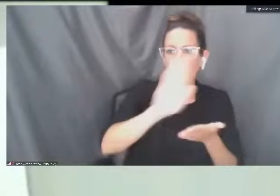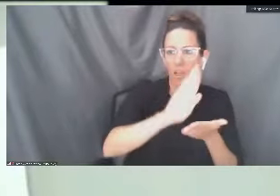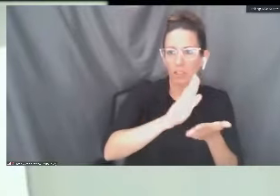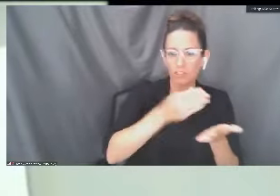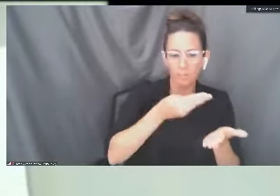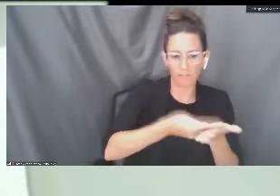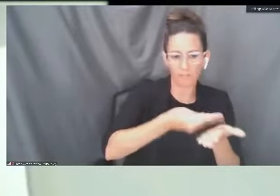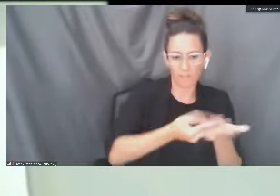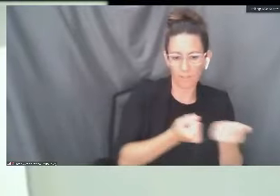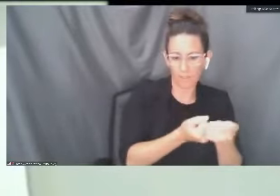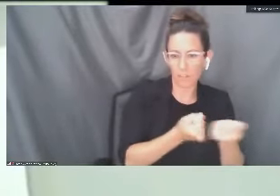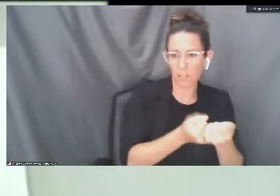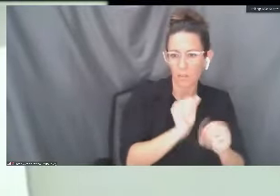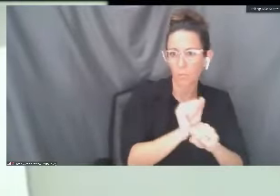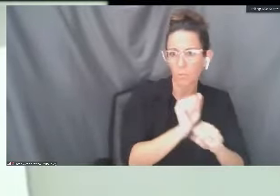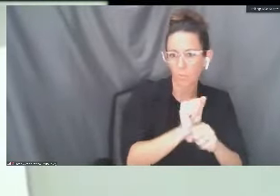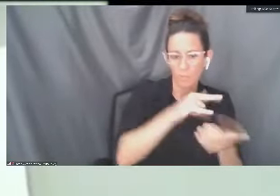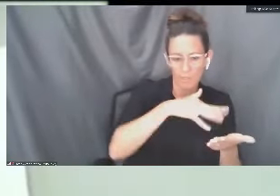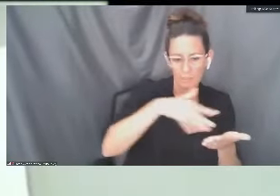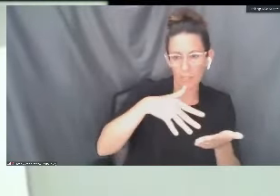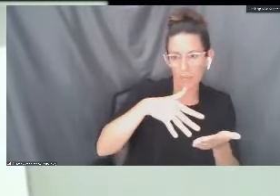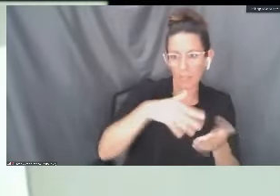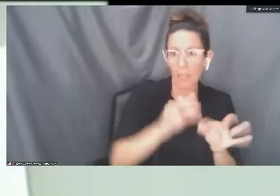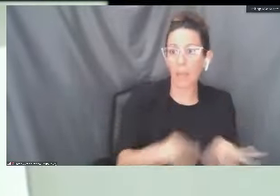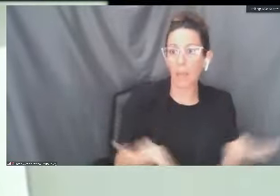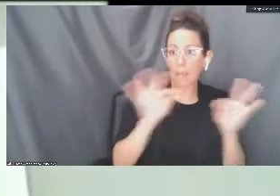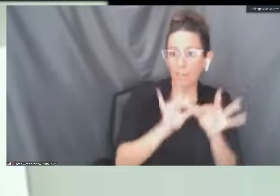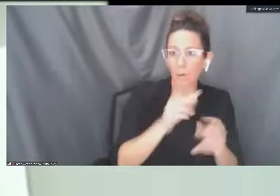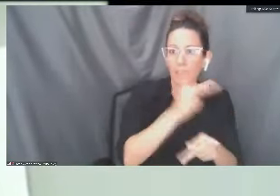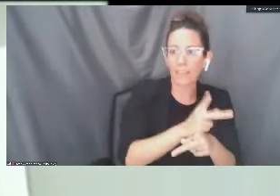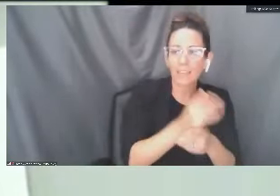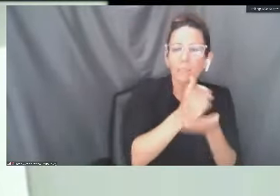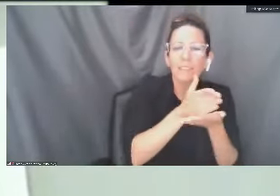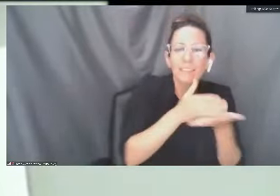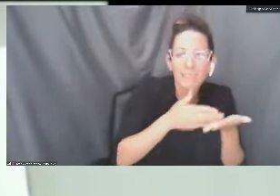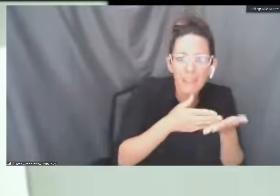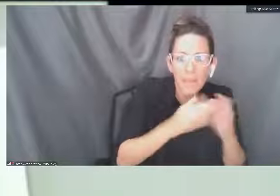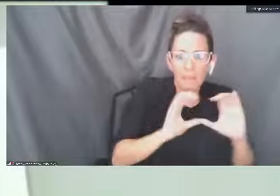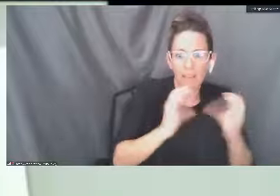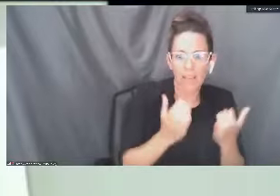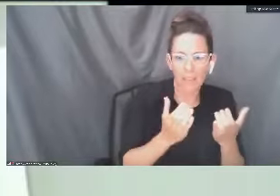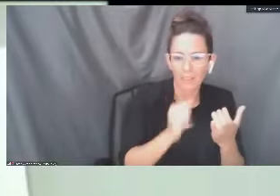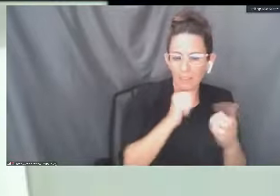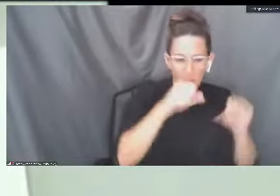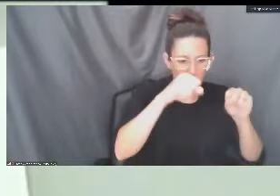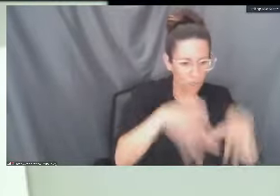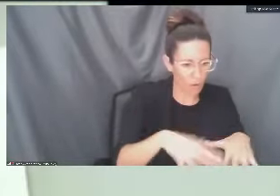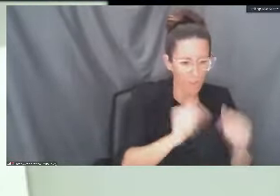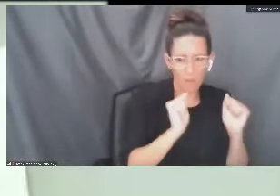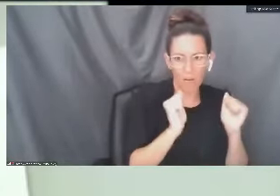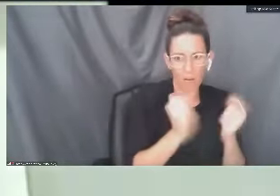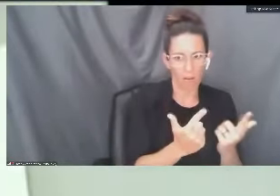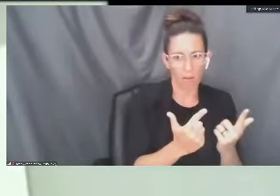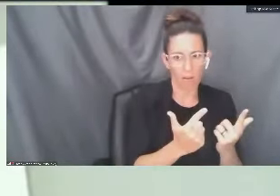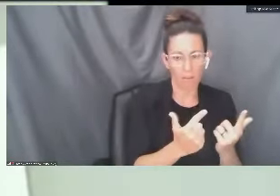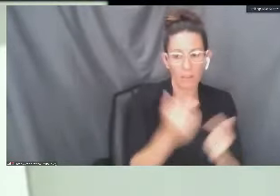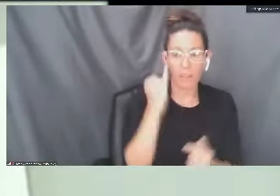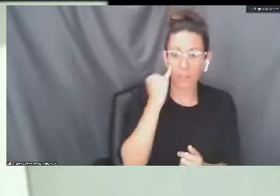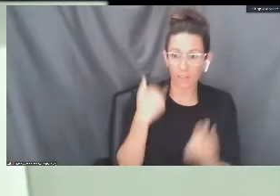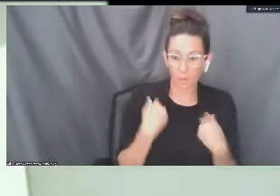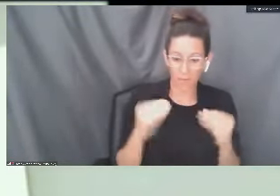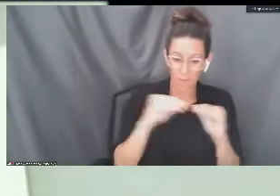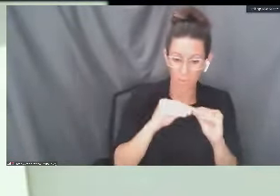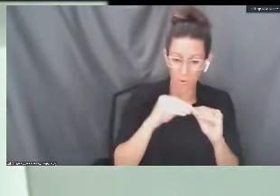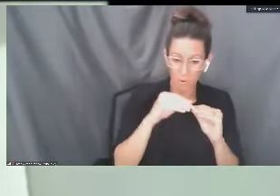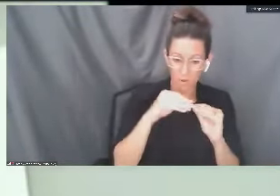work study students as long as, again, they maintain some level of enrollment here at the college. So the key is, if you have a question, I encourage you